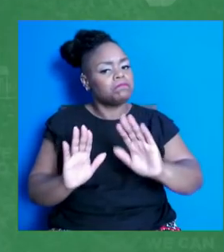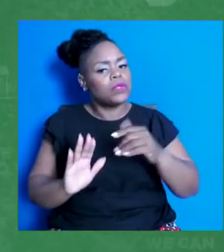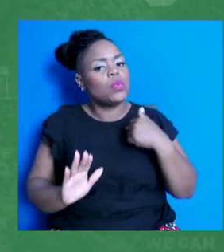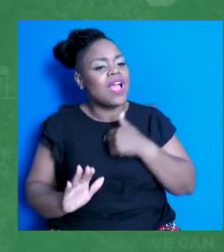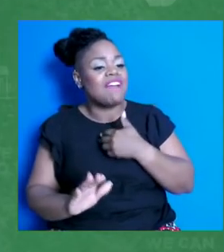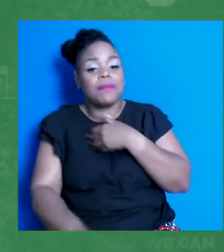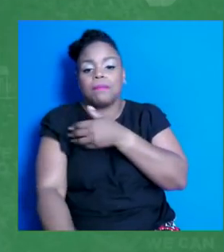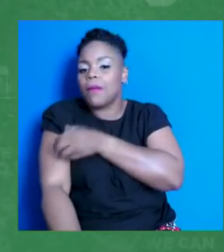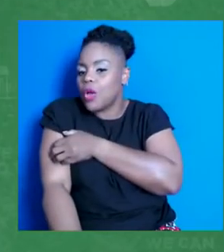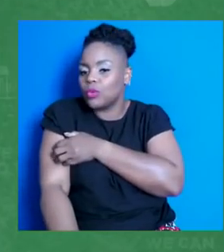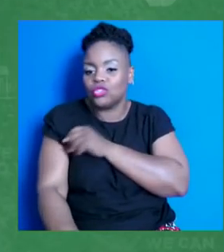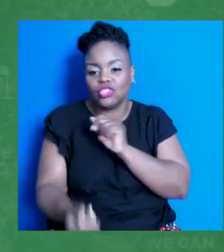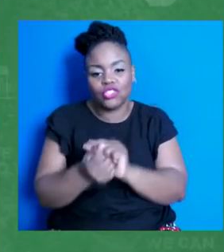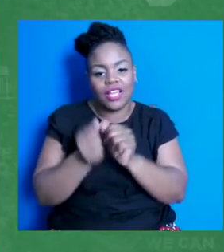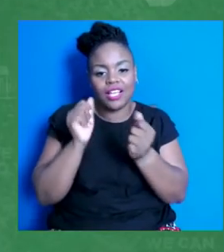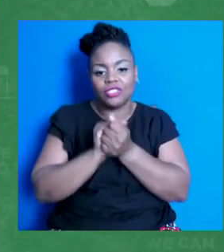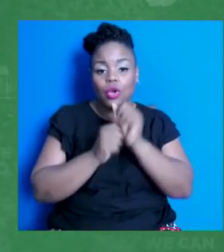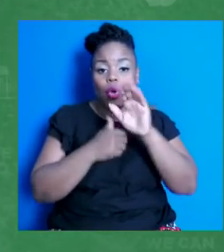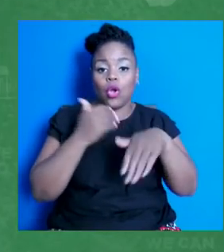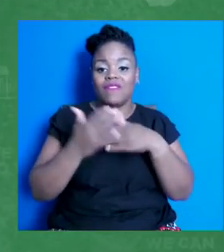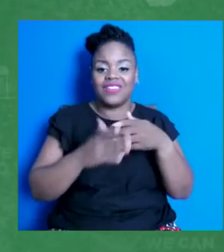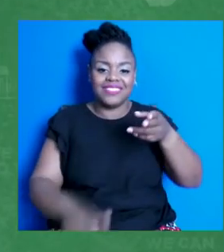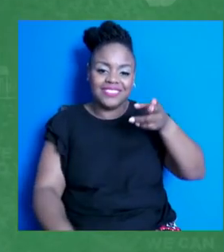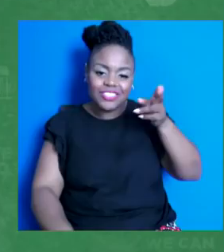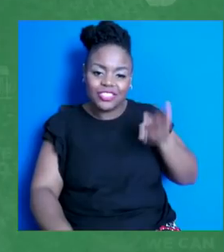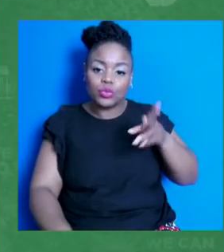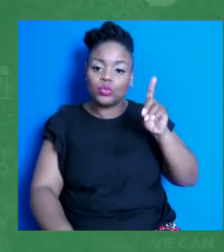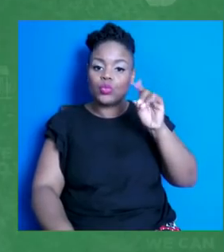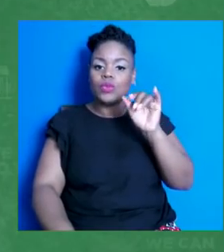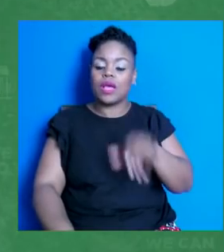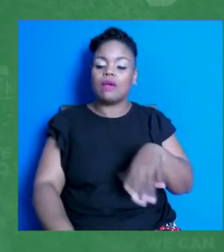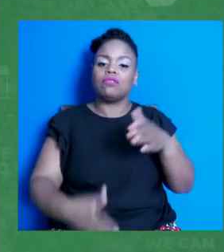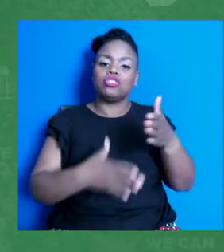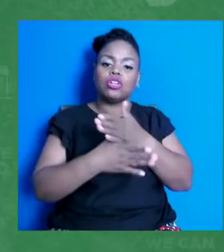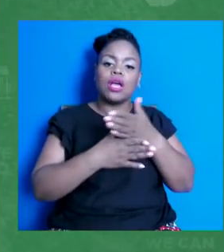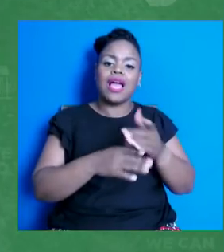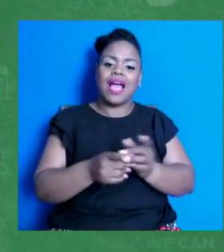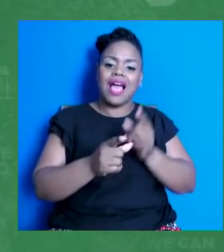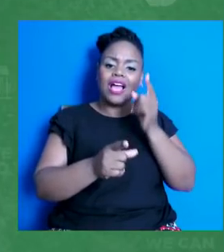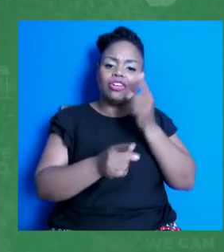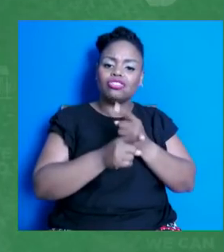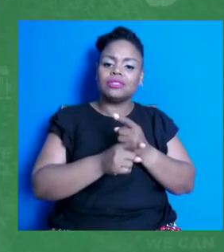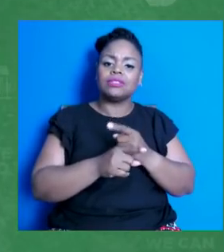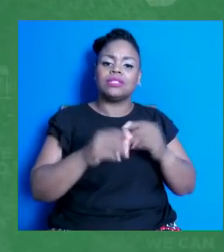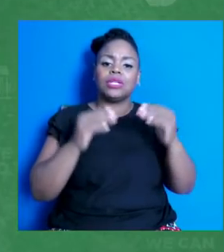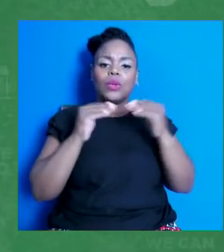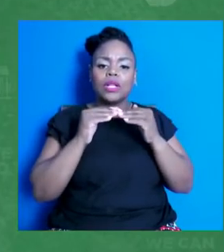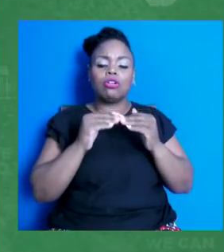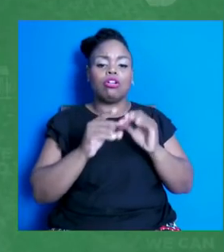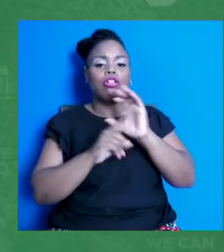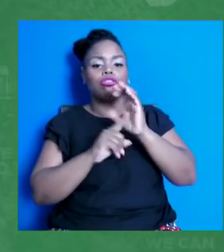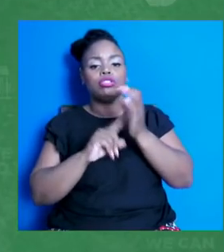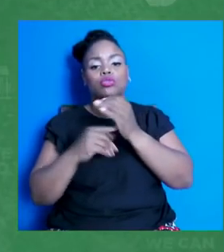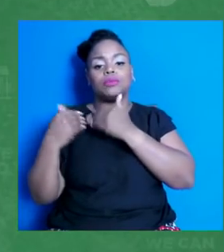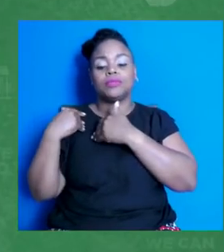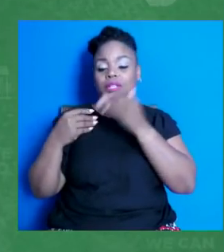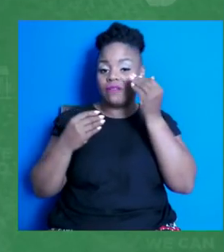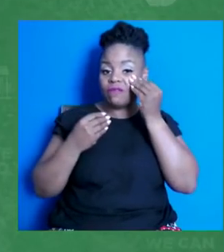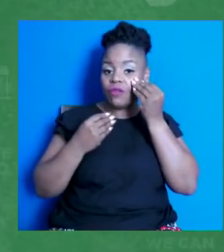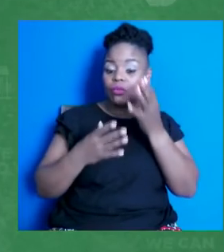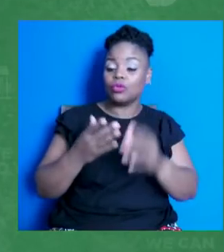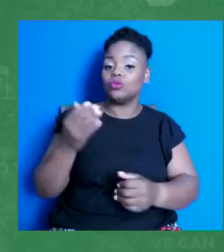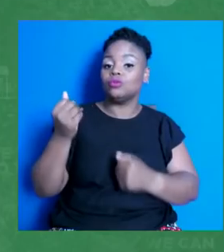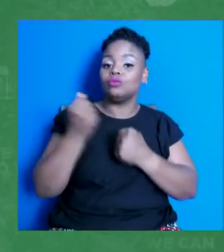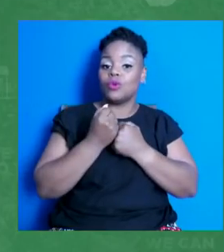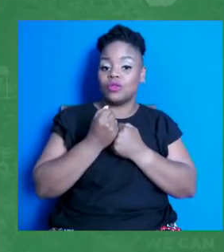But in order to do this, we must share accurate, equitable, and culturally responsible information that is backed by science. We've missed out